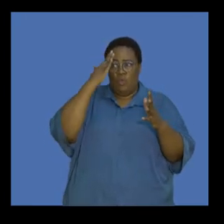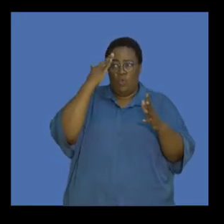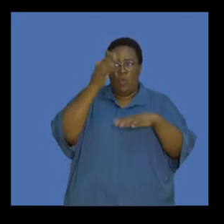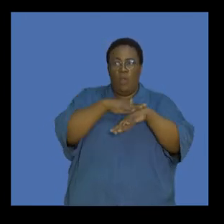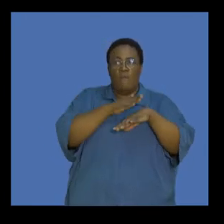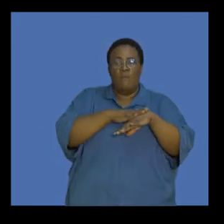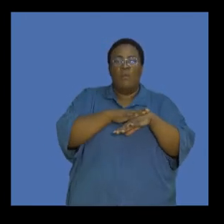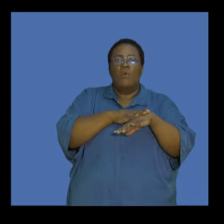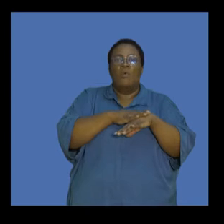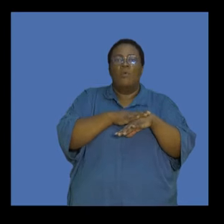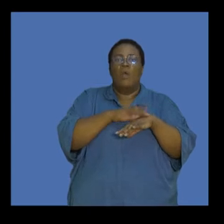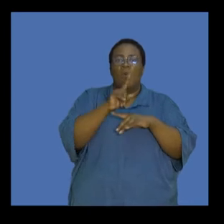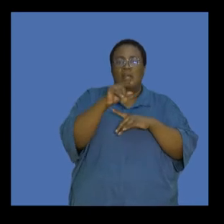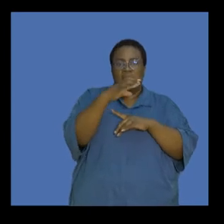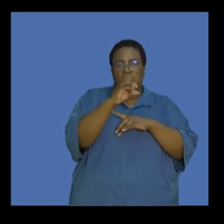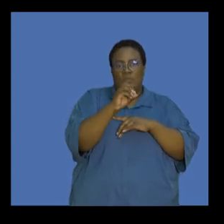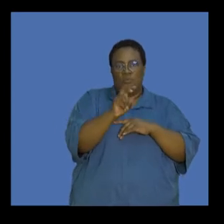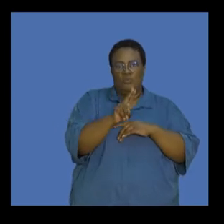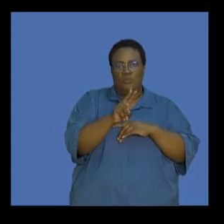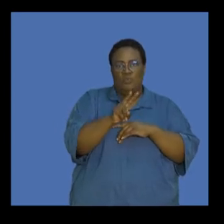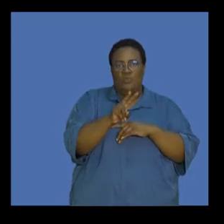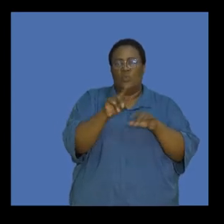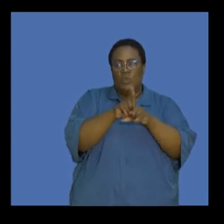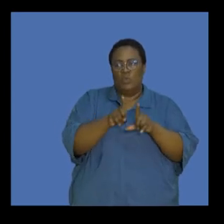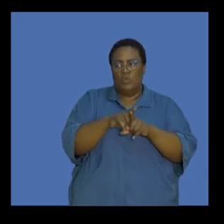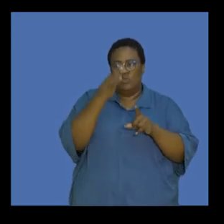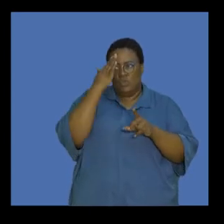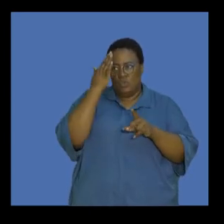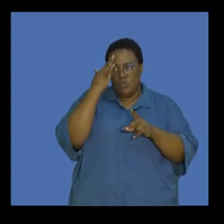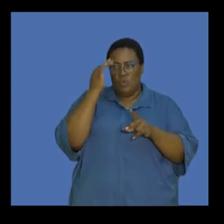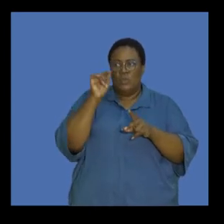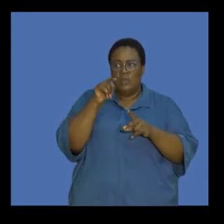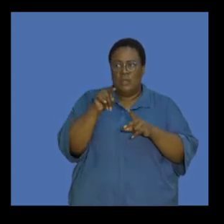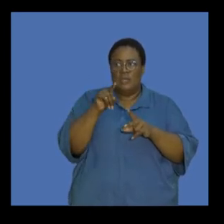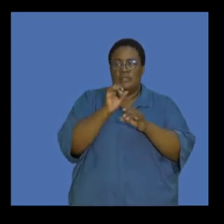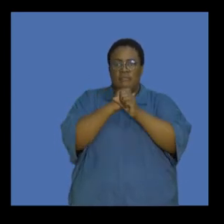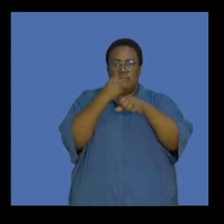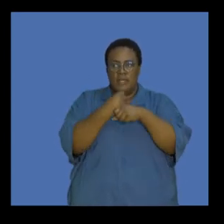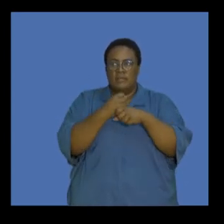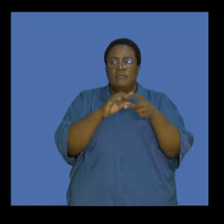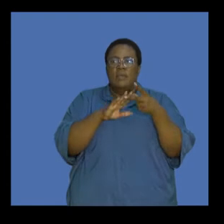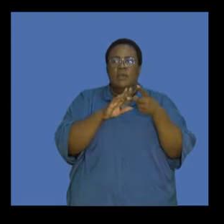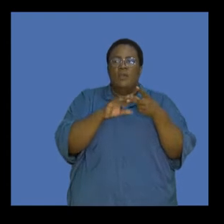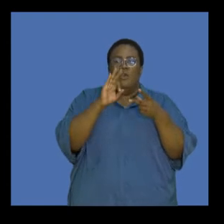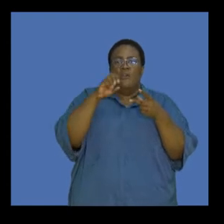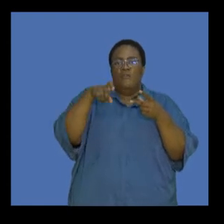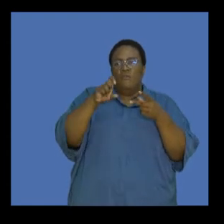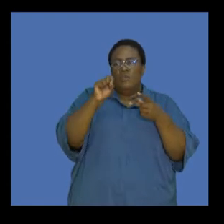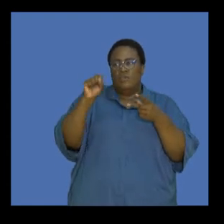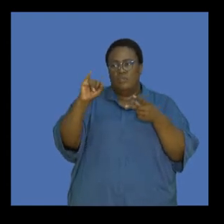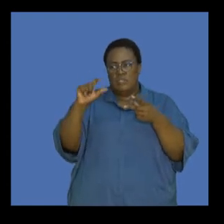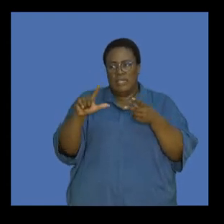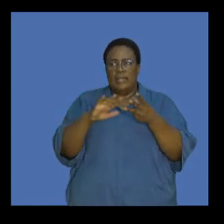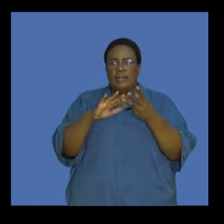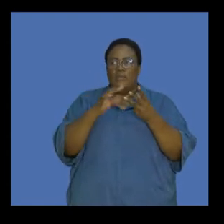a large percentage of them are made up of carbon dioxide. We also know that that's produced predominantly by your fossil